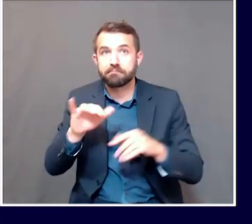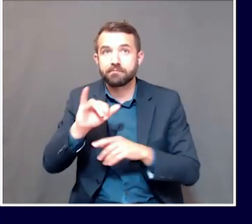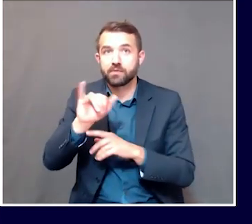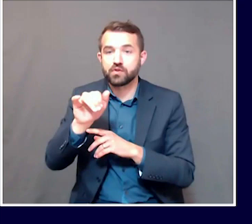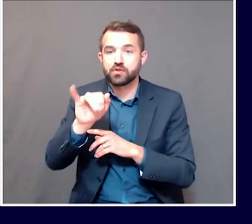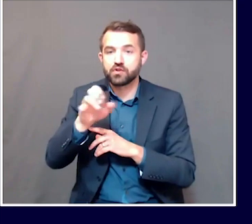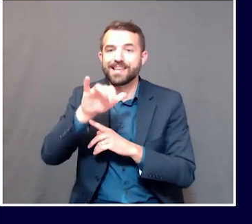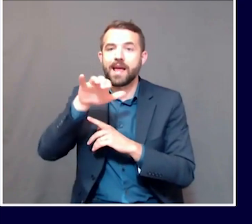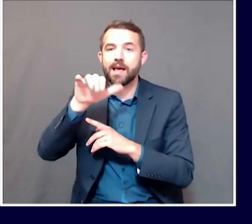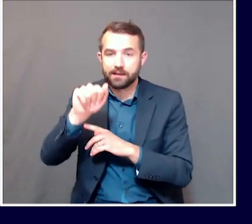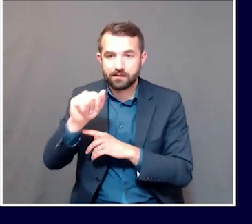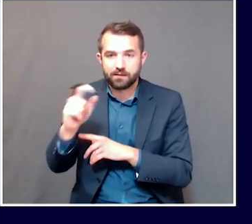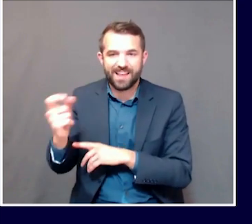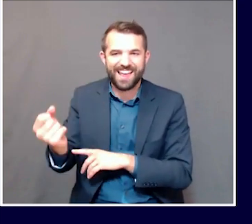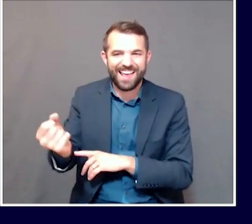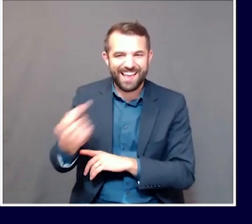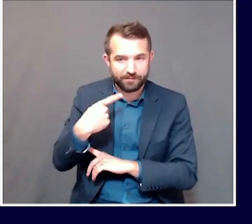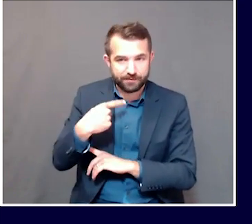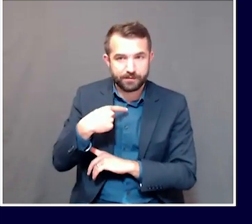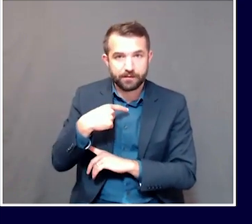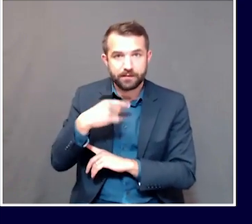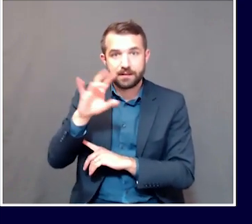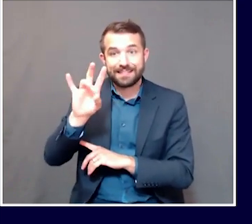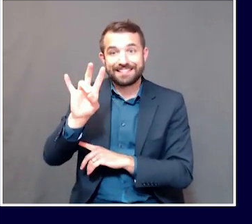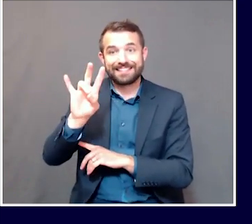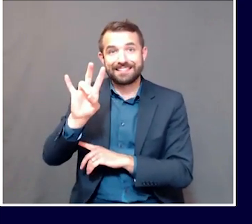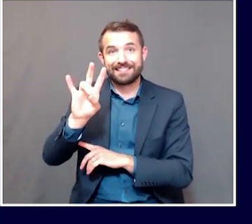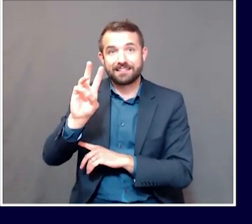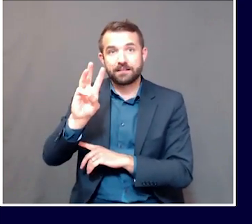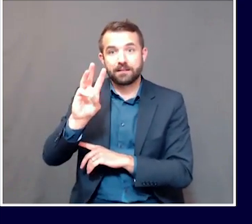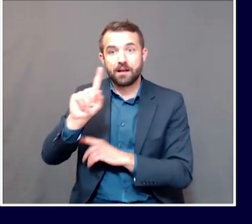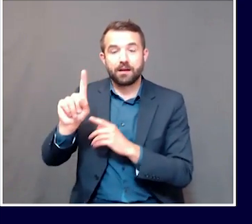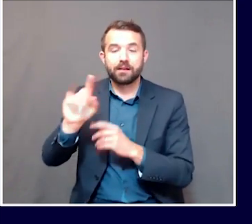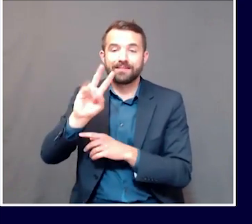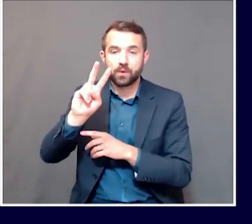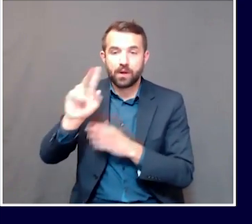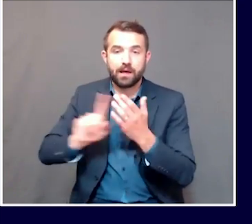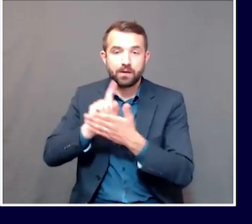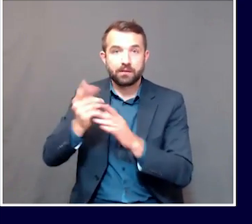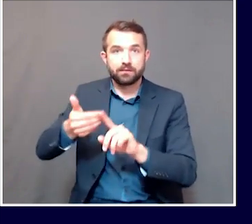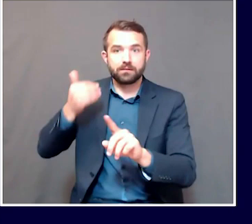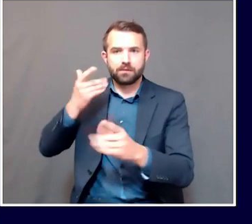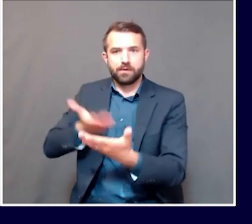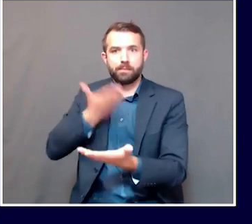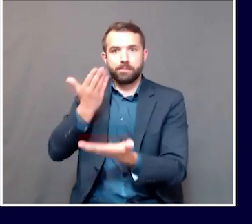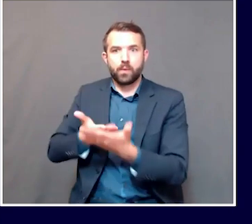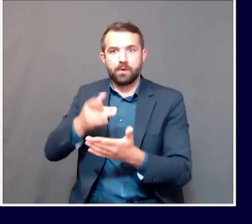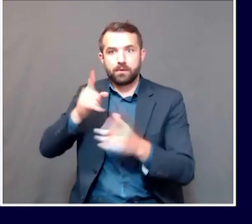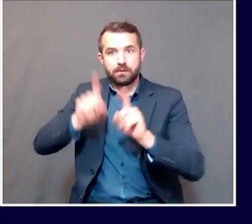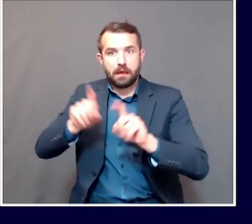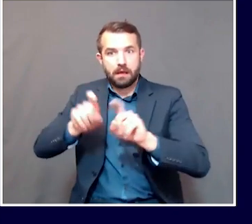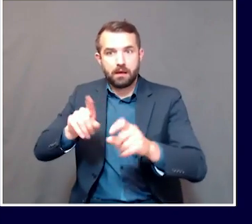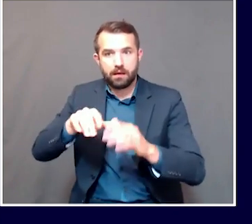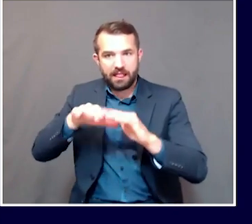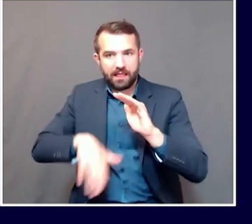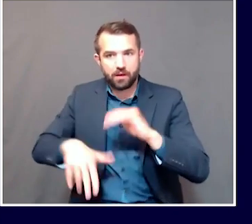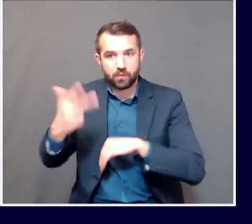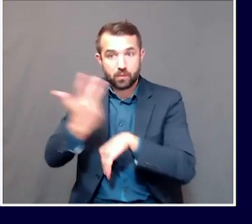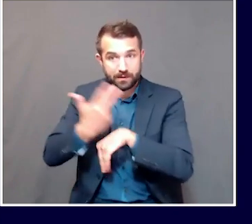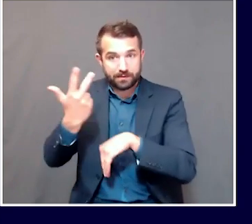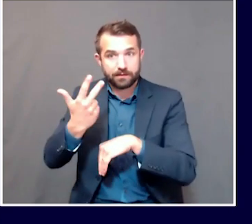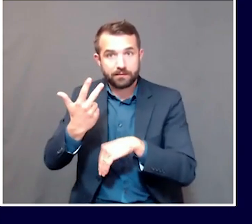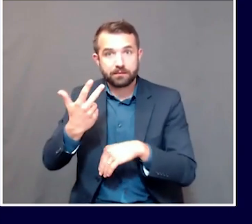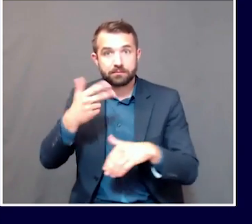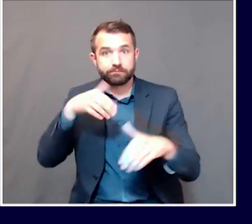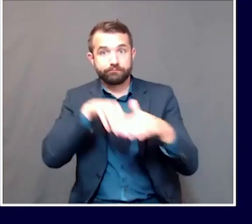bit about the 72 hour point. Jessica, one of the, perhaps the question behind your question is